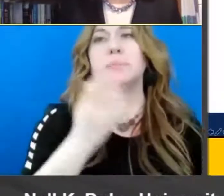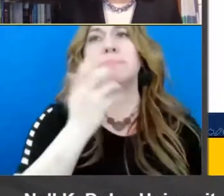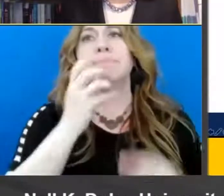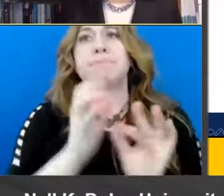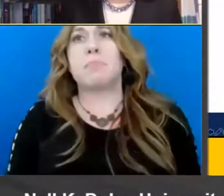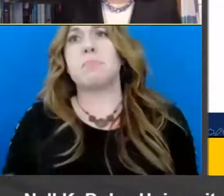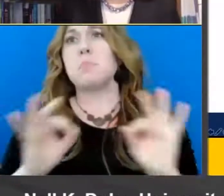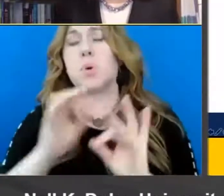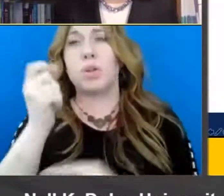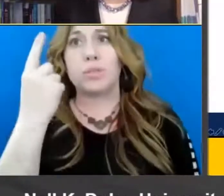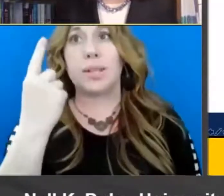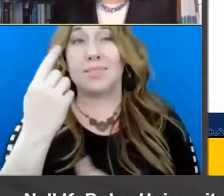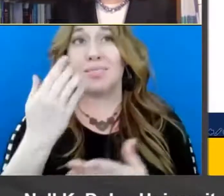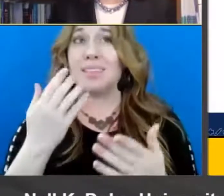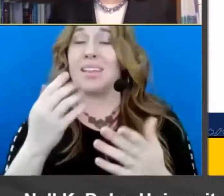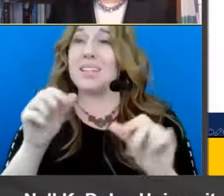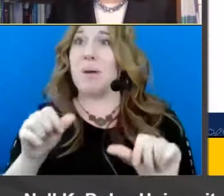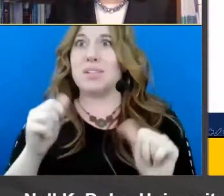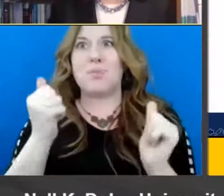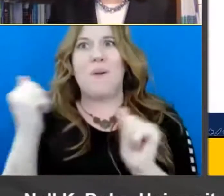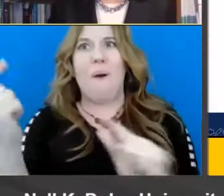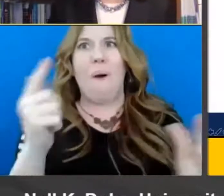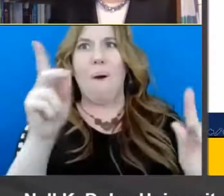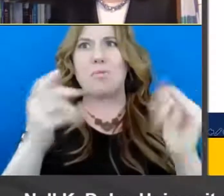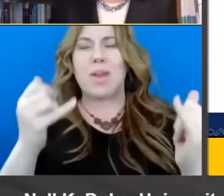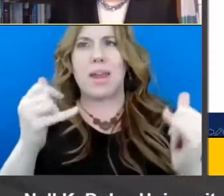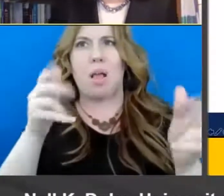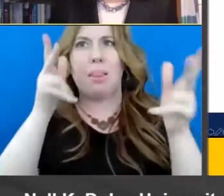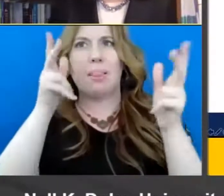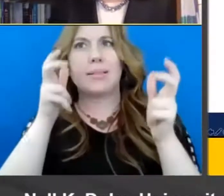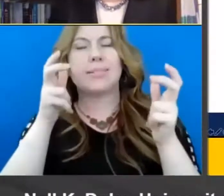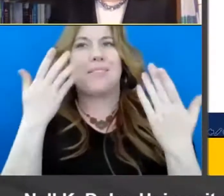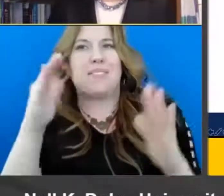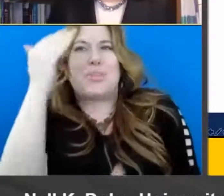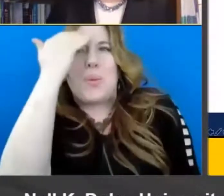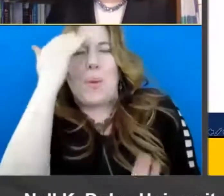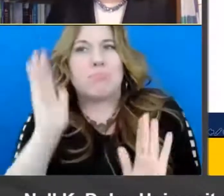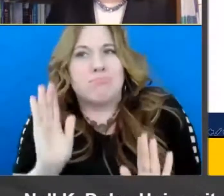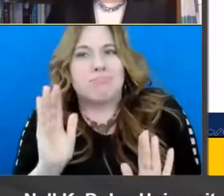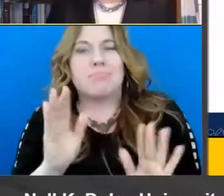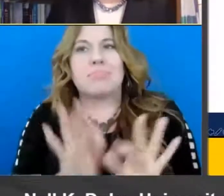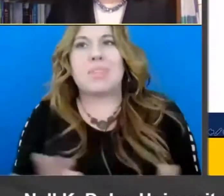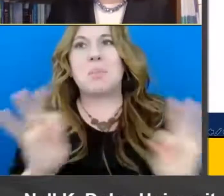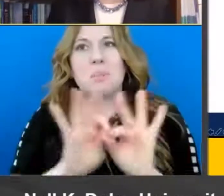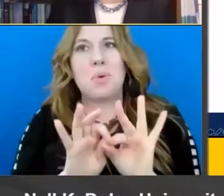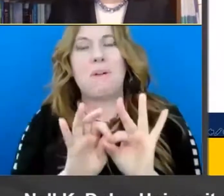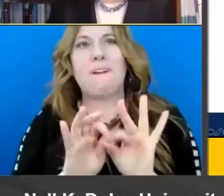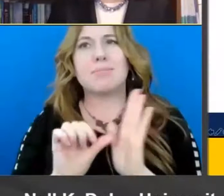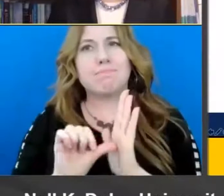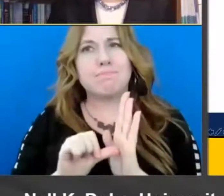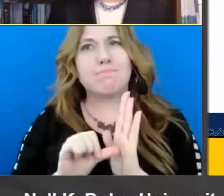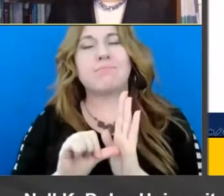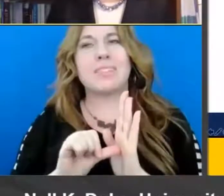it's possible that every single person listening to this webinar already knows this but i have to say it's a really hard sell